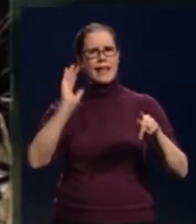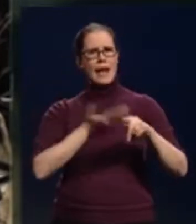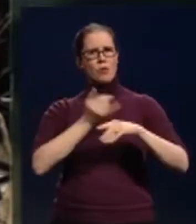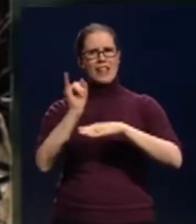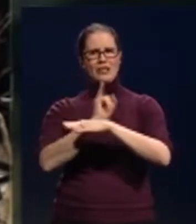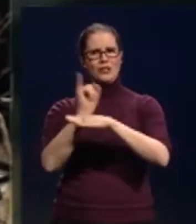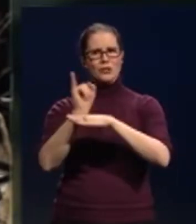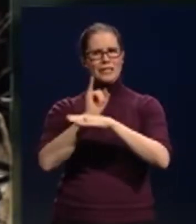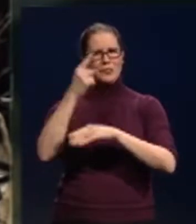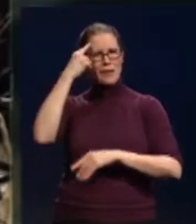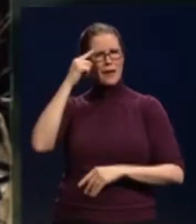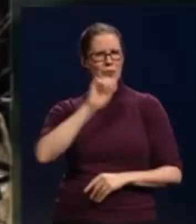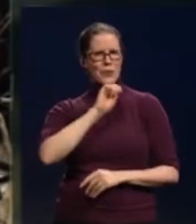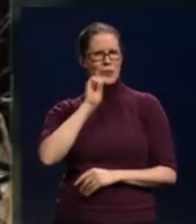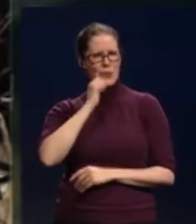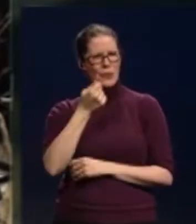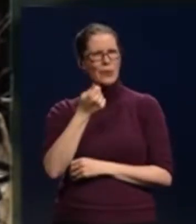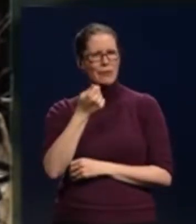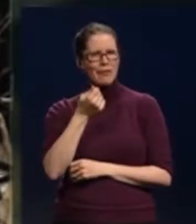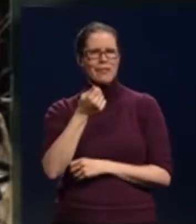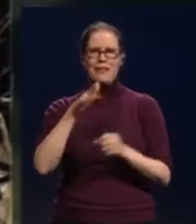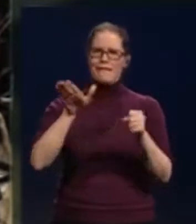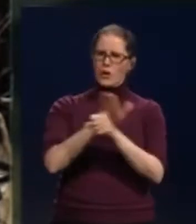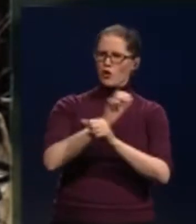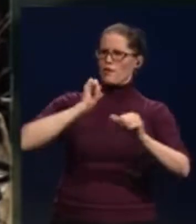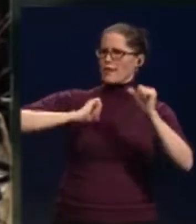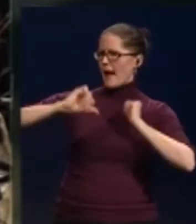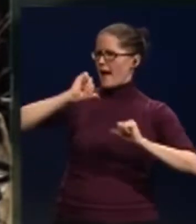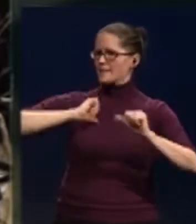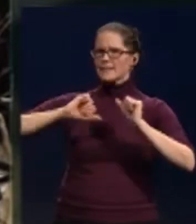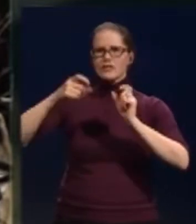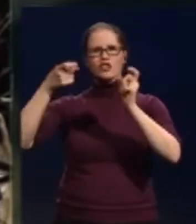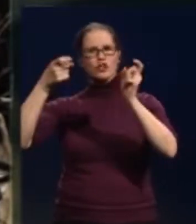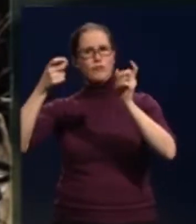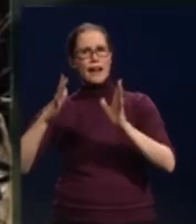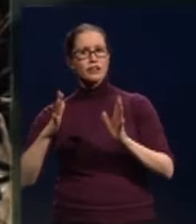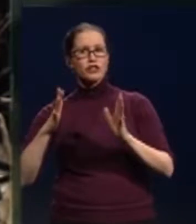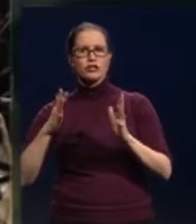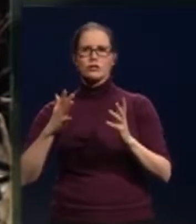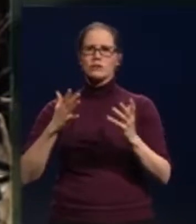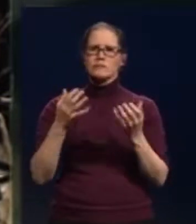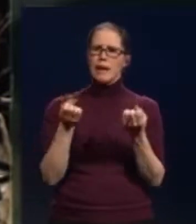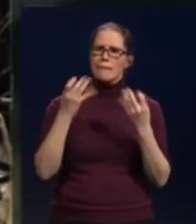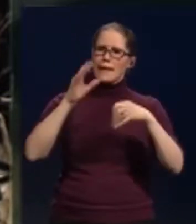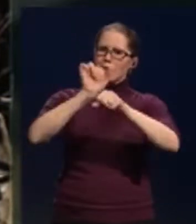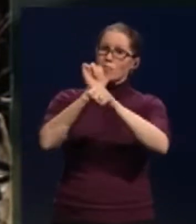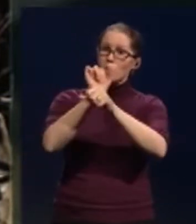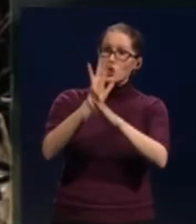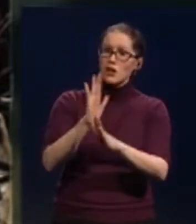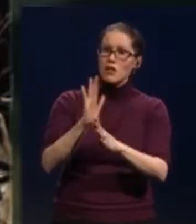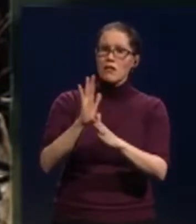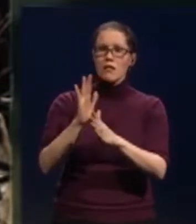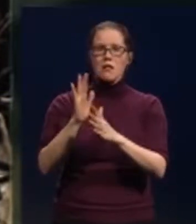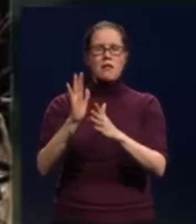to have the whole cast and director and a lot of the background help